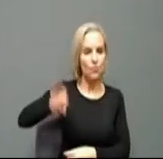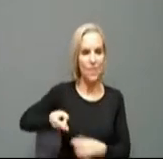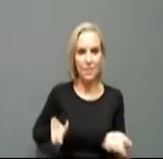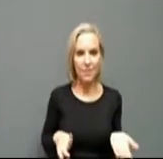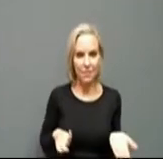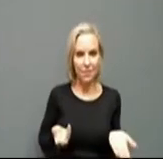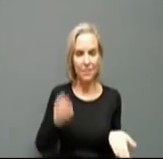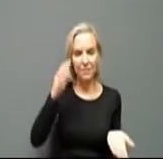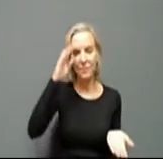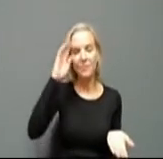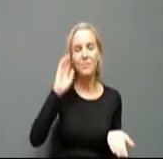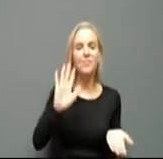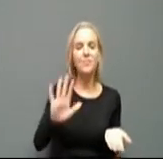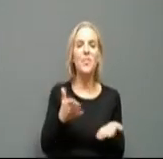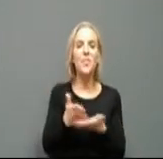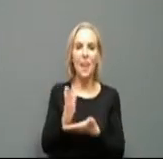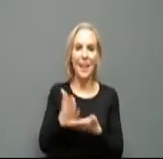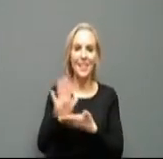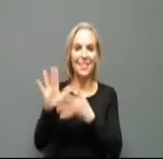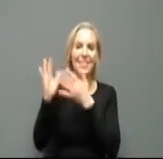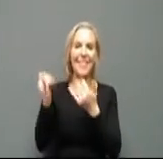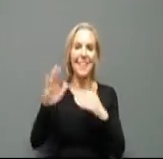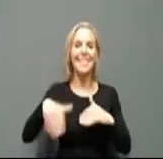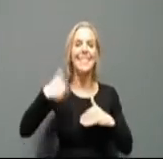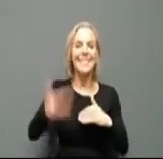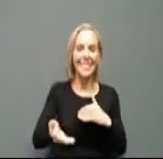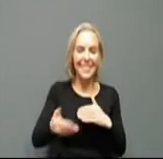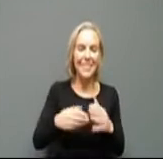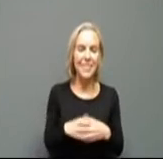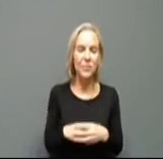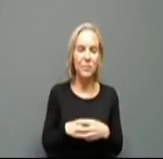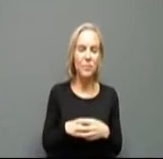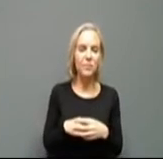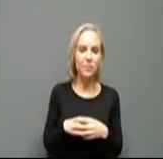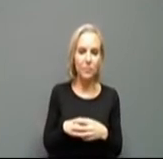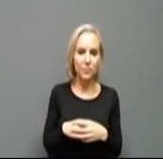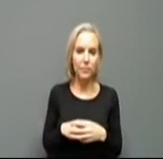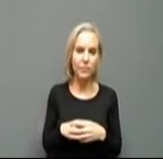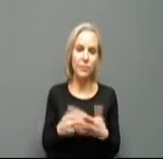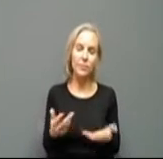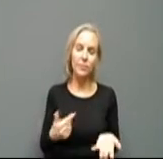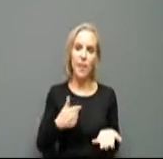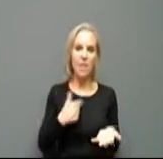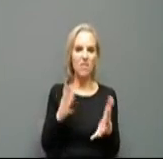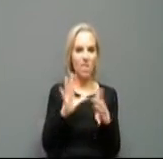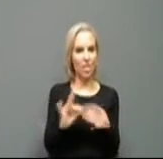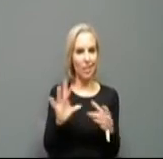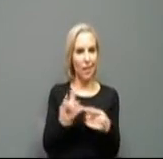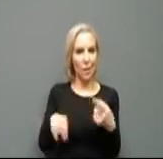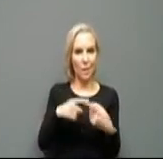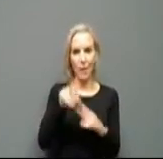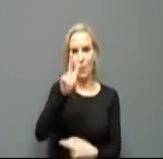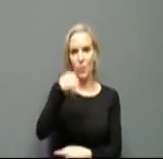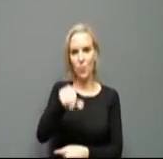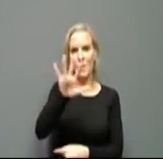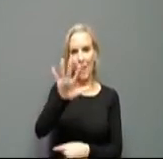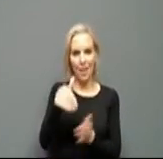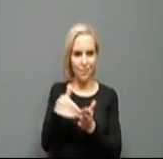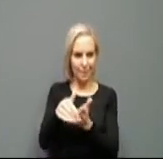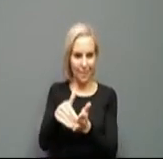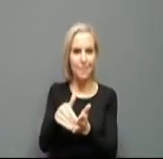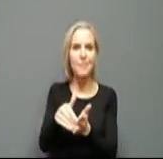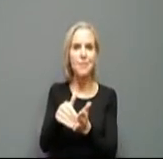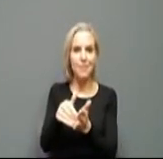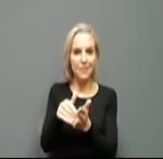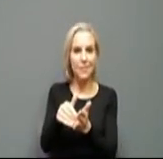All right. So with that, um, obviously, I've been talking about this 2.5 million, uh, vaccination